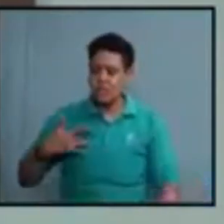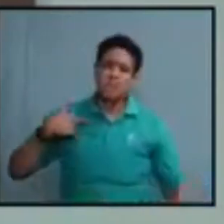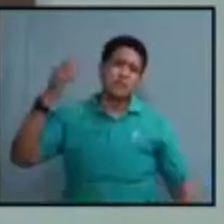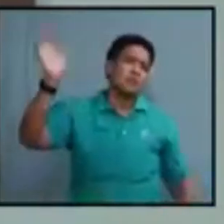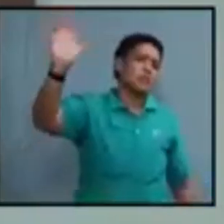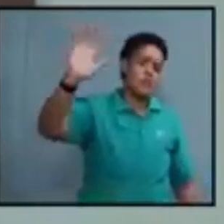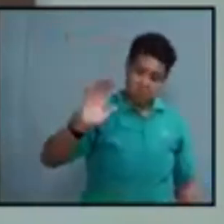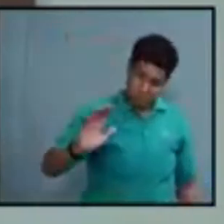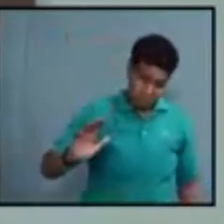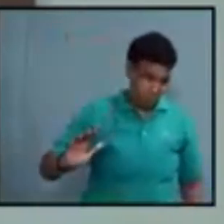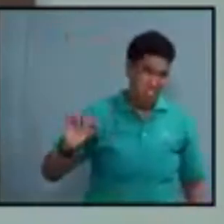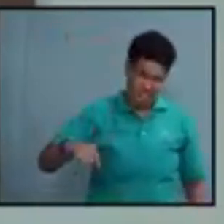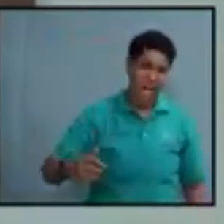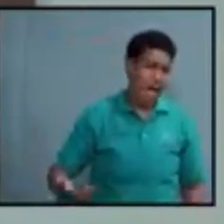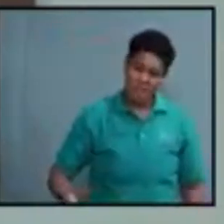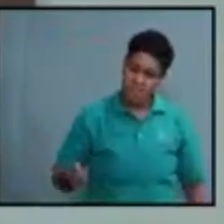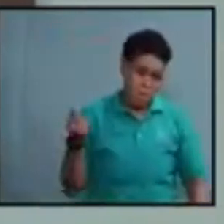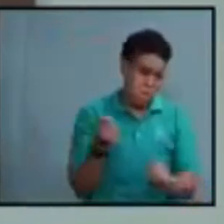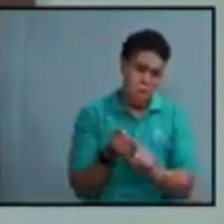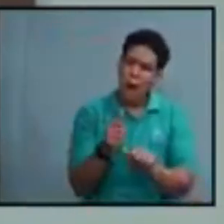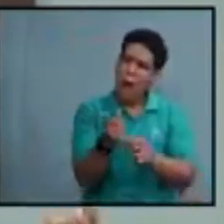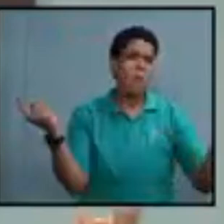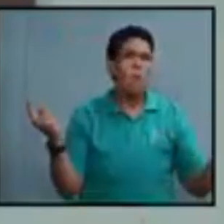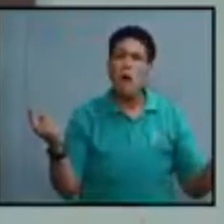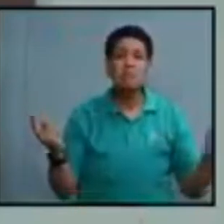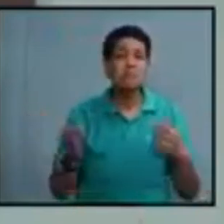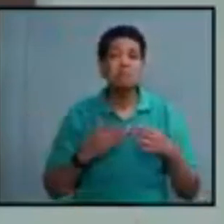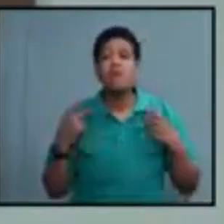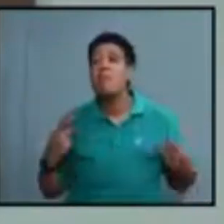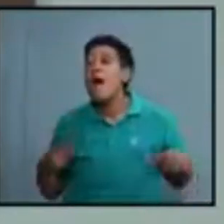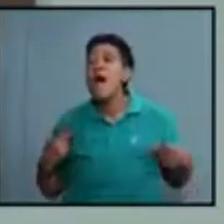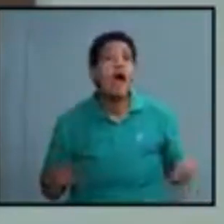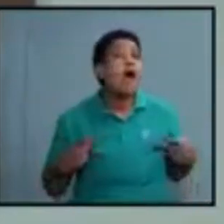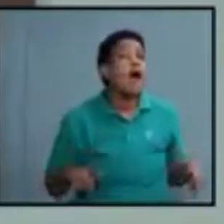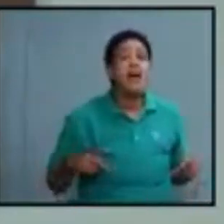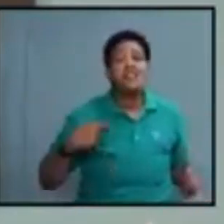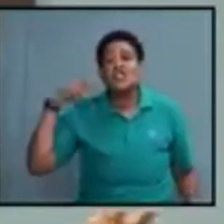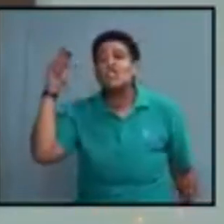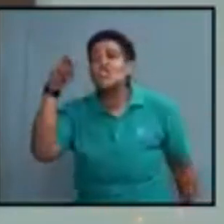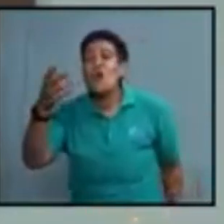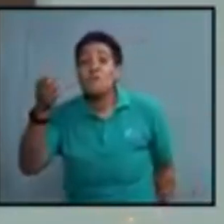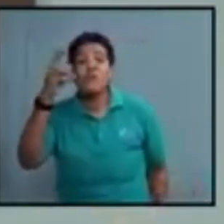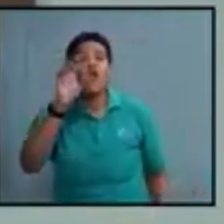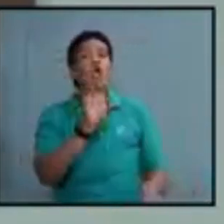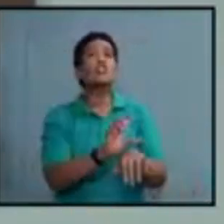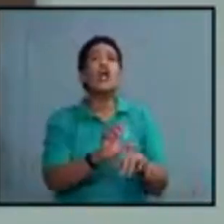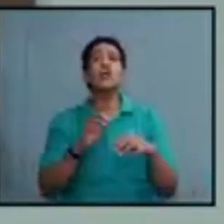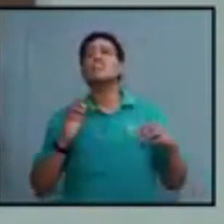You can get infected, whether you are at a party or in church